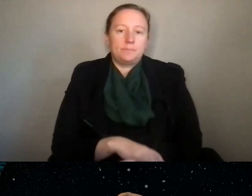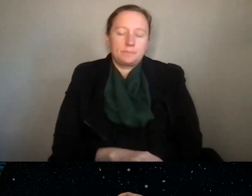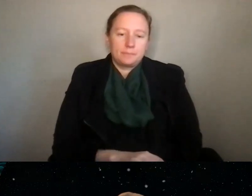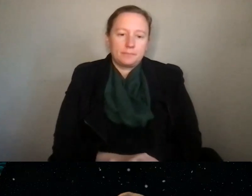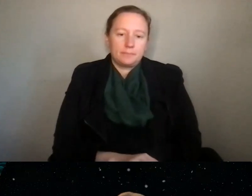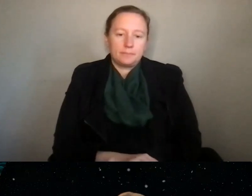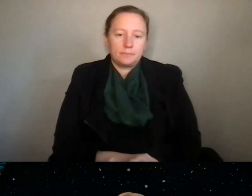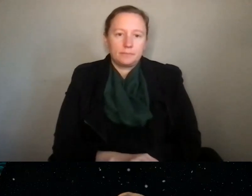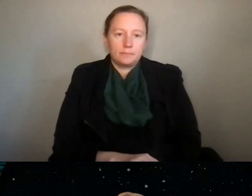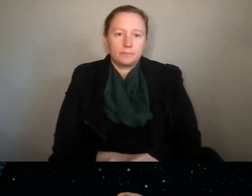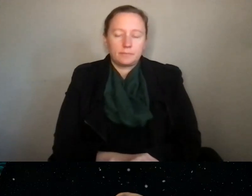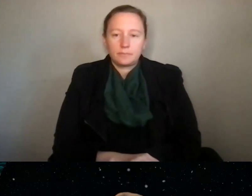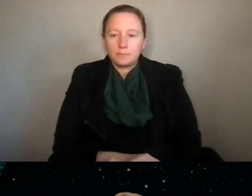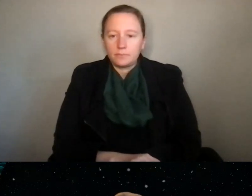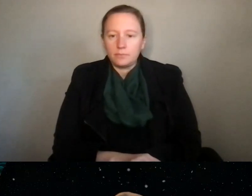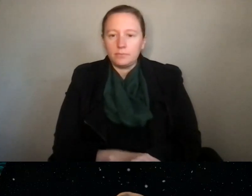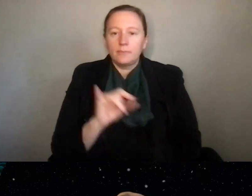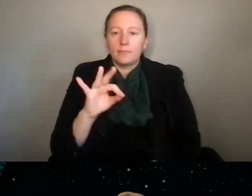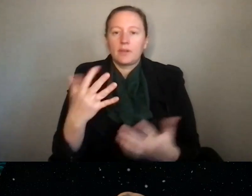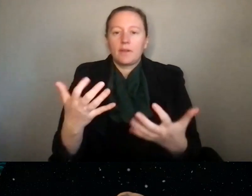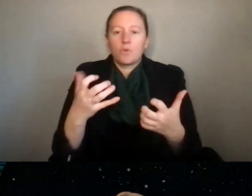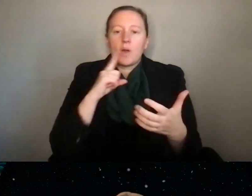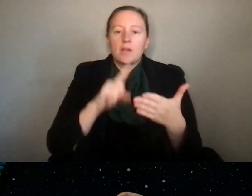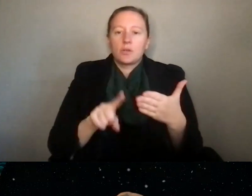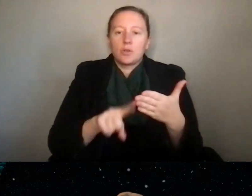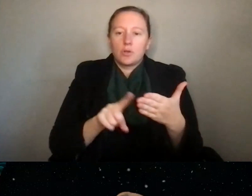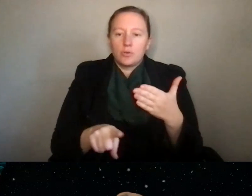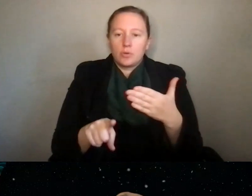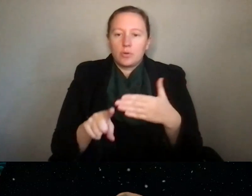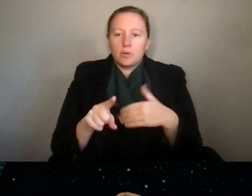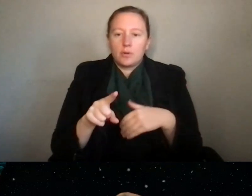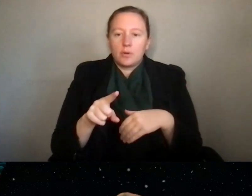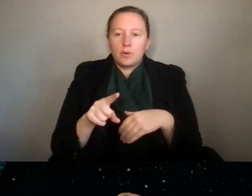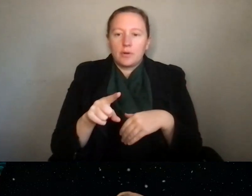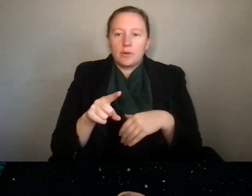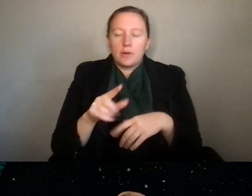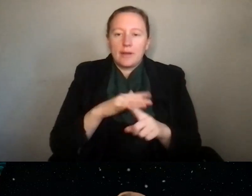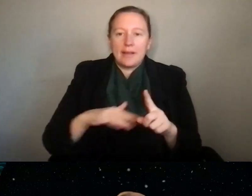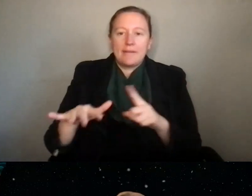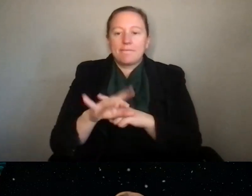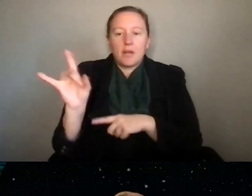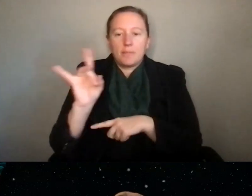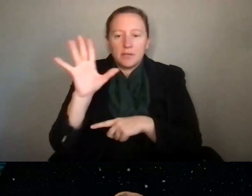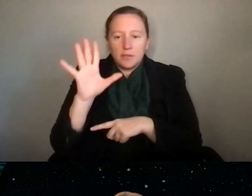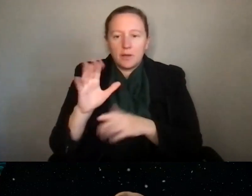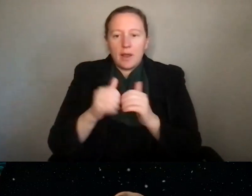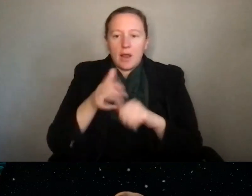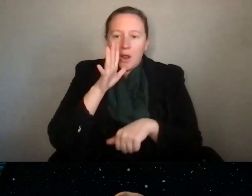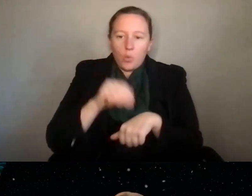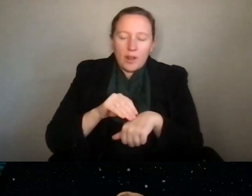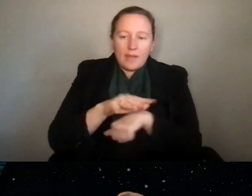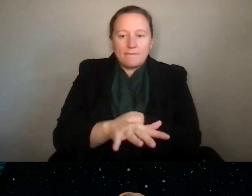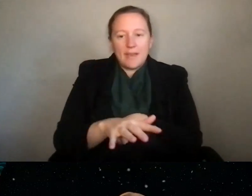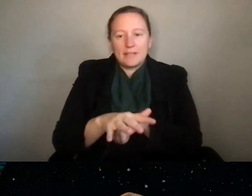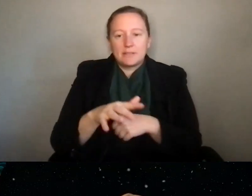All right. And if you want to conduct research on environmental disaster and how it can affect the surrounding community,